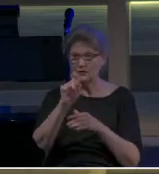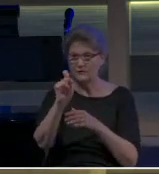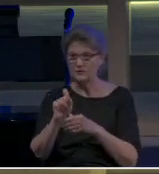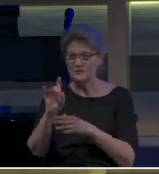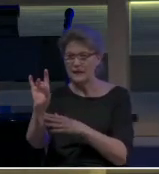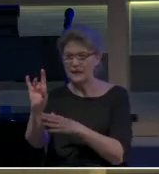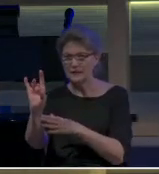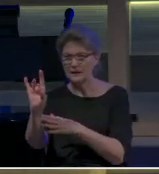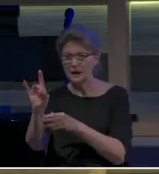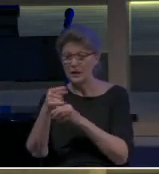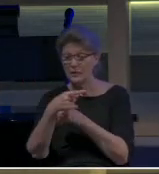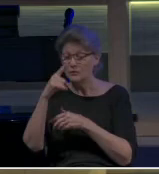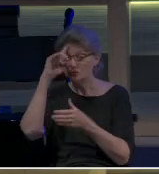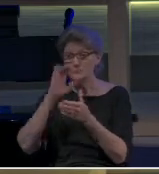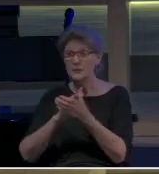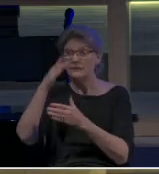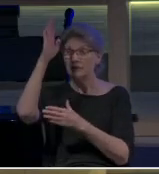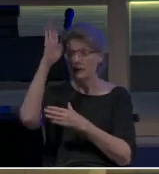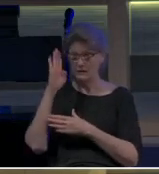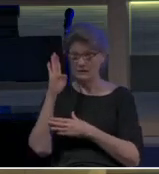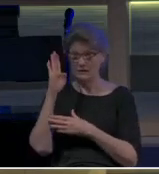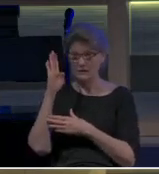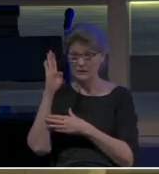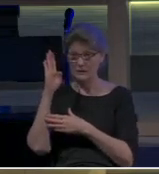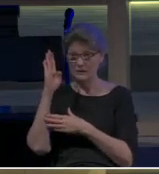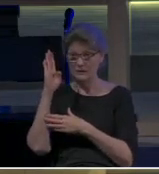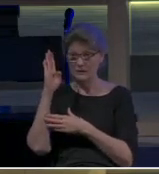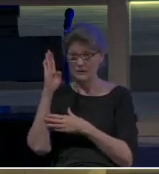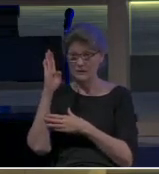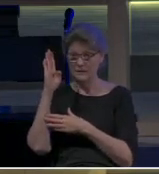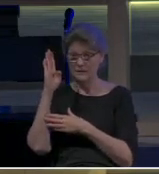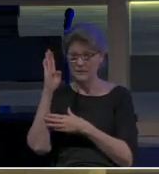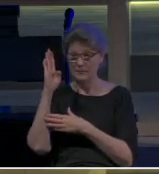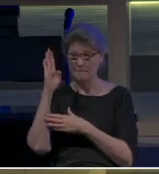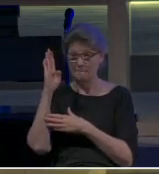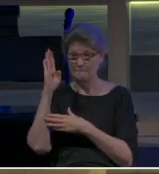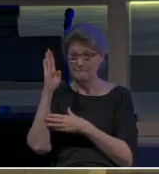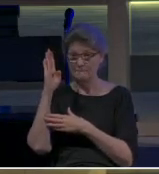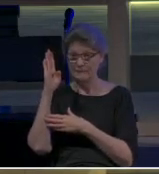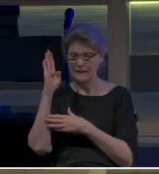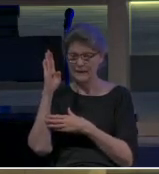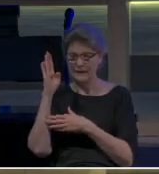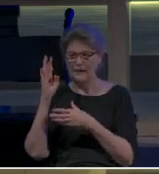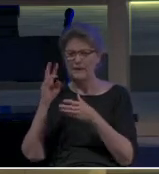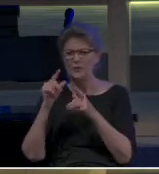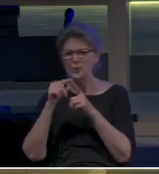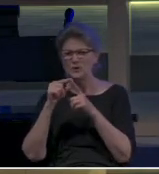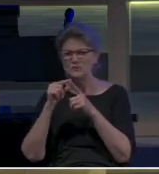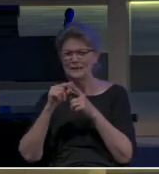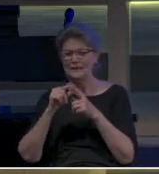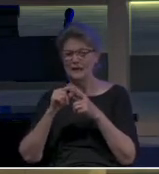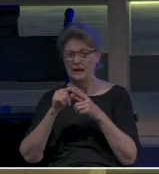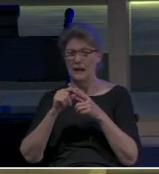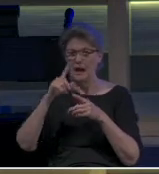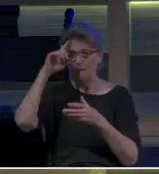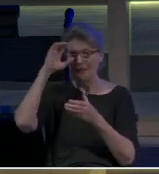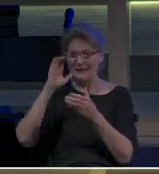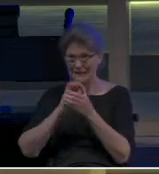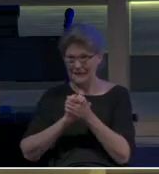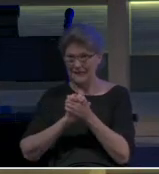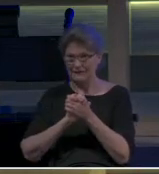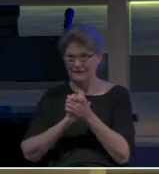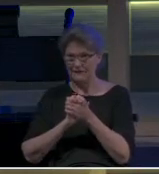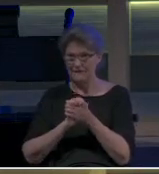believed God, and the way the verbs are there, it's having believed and still believing, in other words,